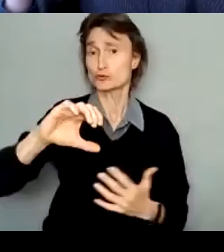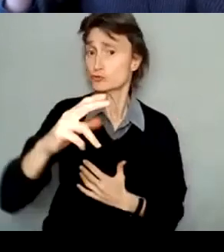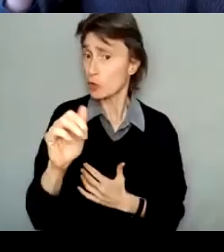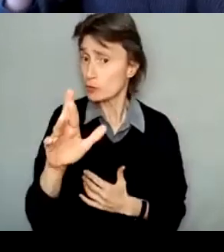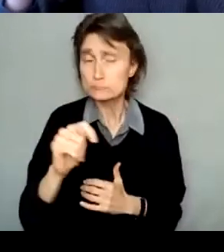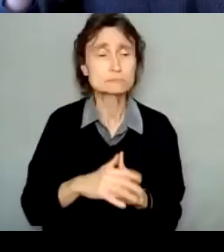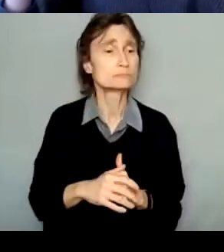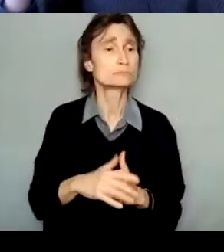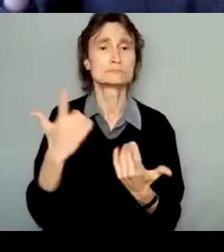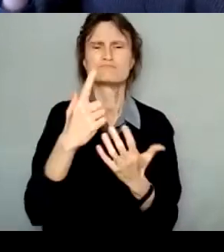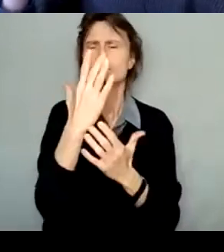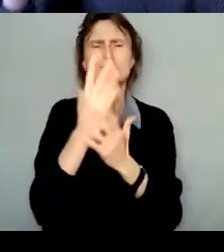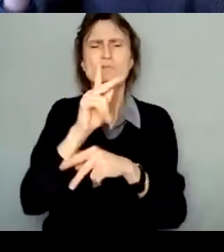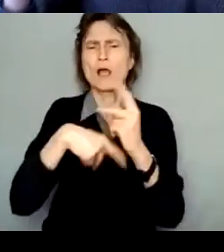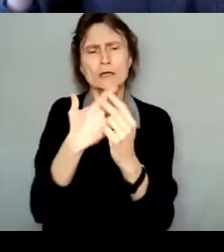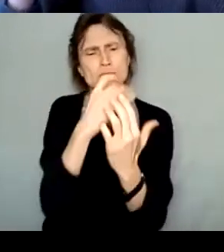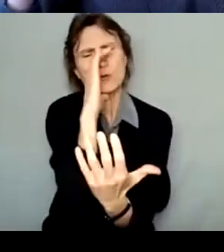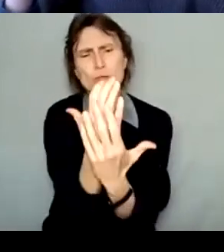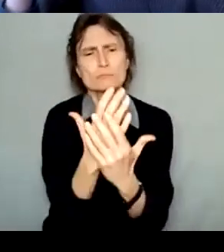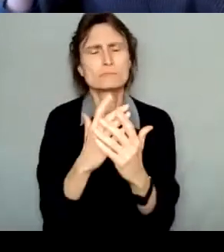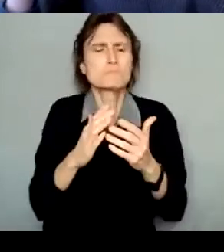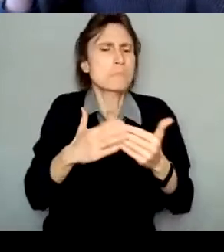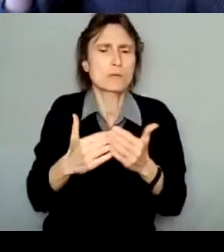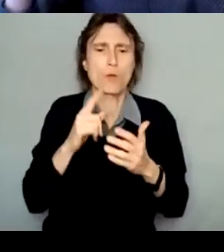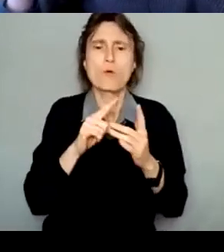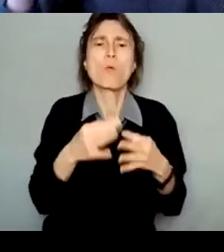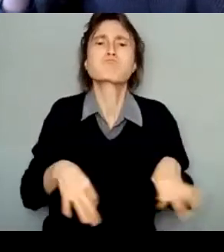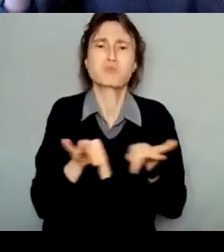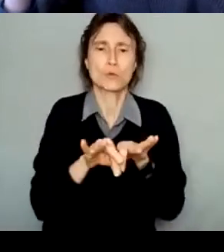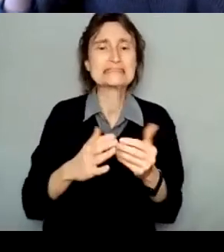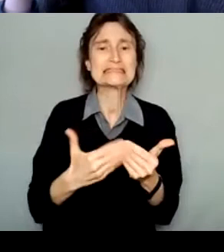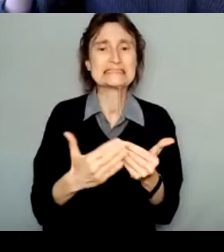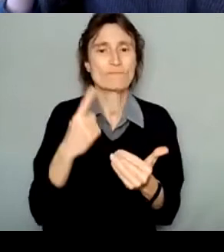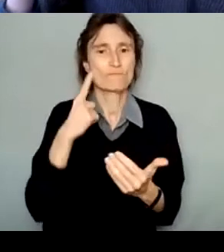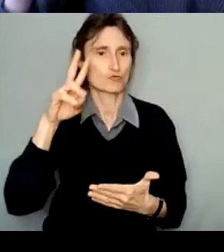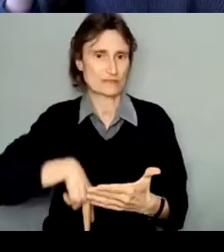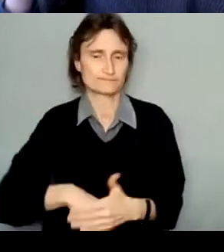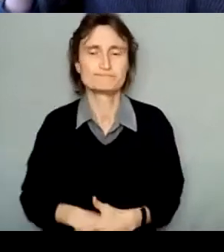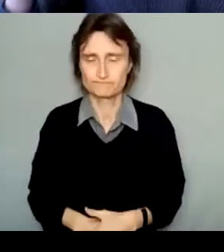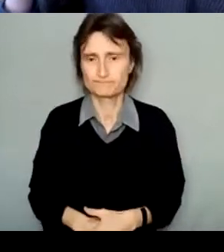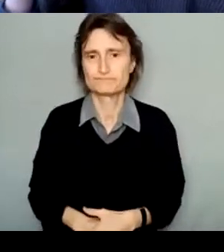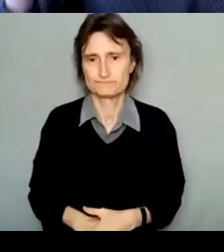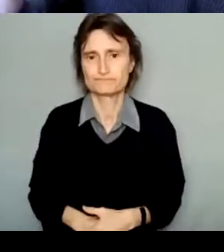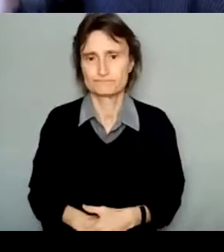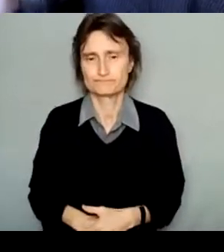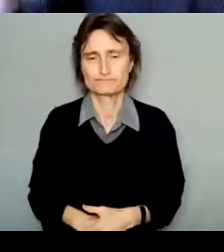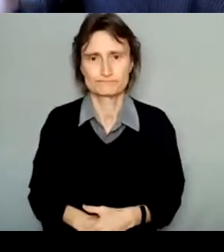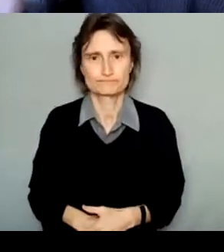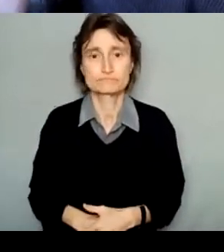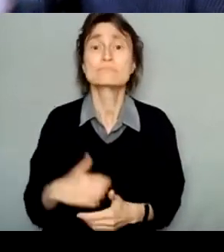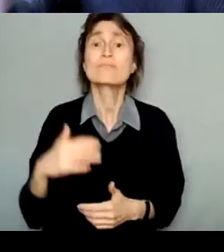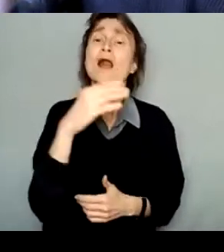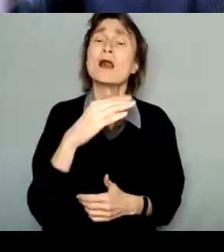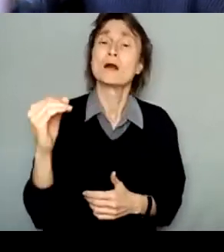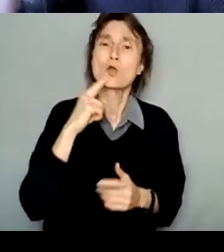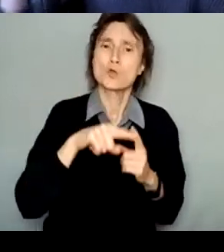thing is that it's clear, intuitive, and easy on the eyes. We also recommend that you consider the current context